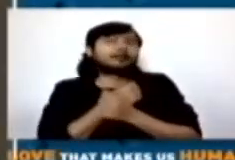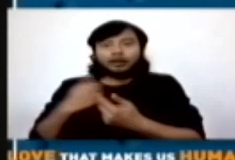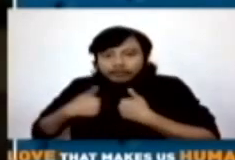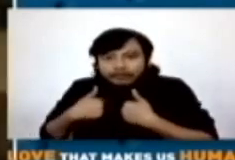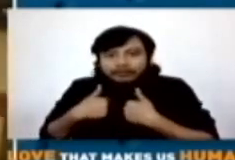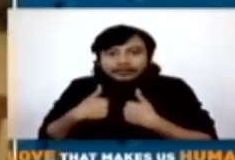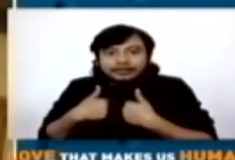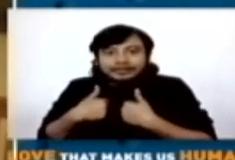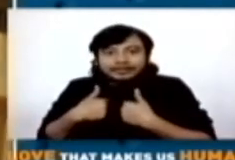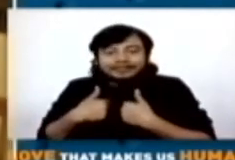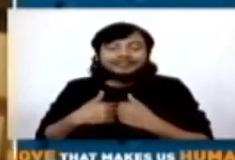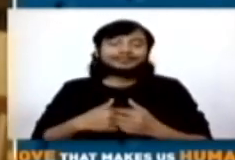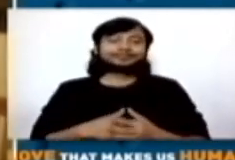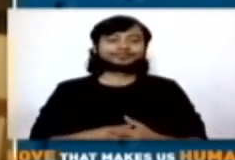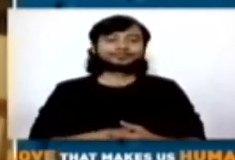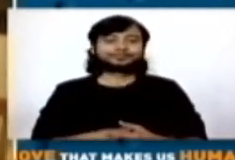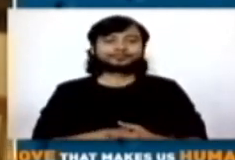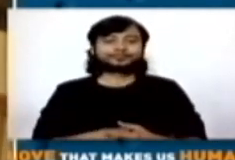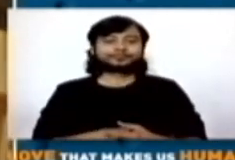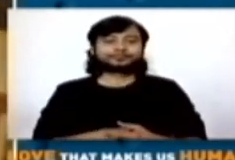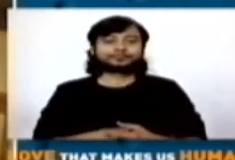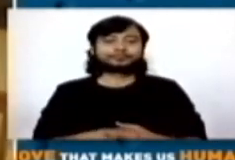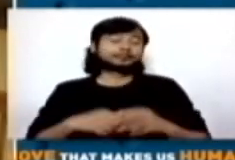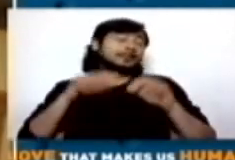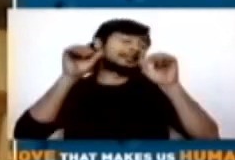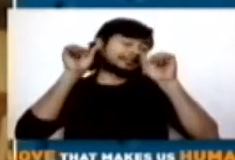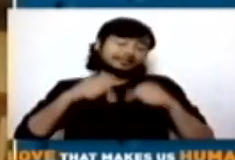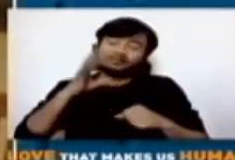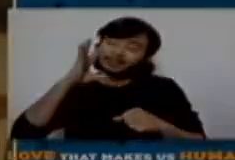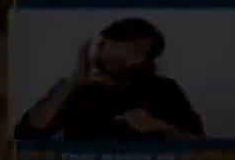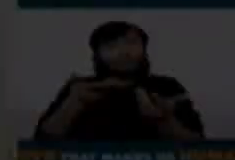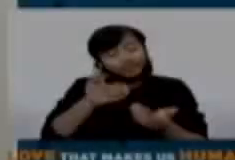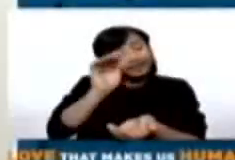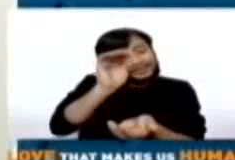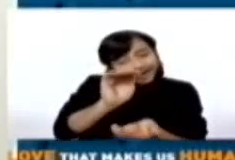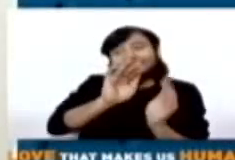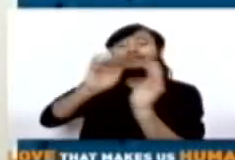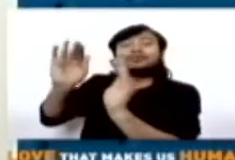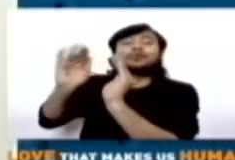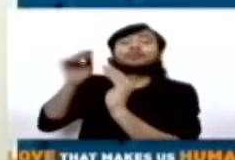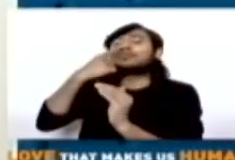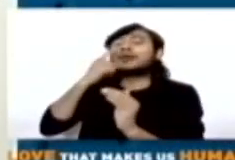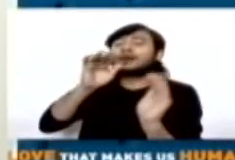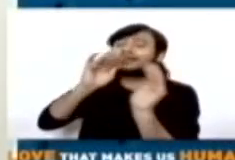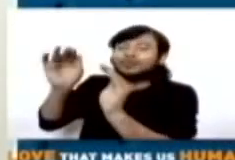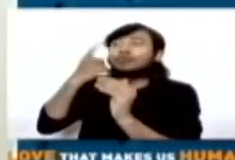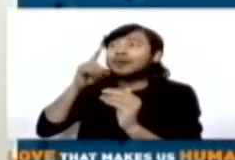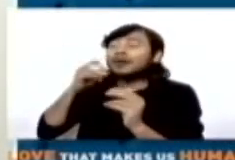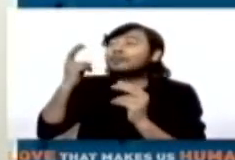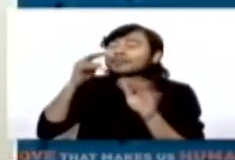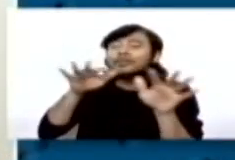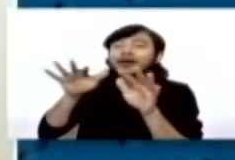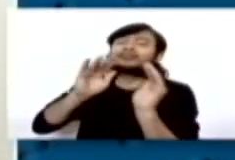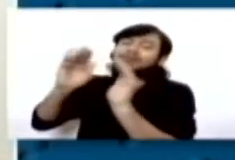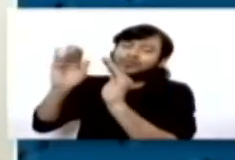me and one fine day, he told me that, well, that girl is you. Now, Madhu and Namesh, both